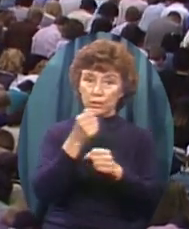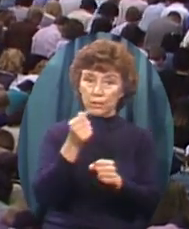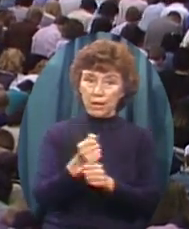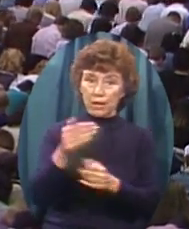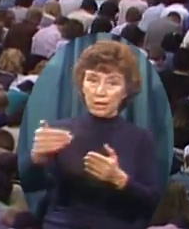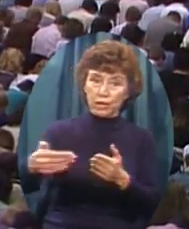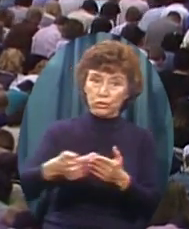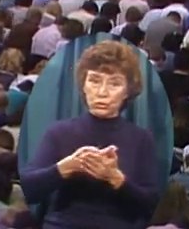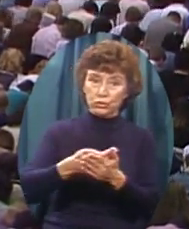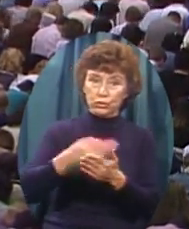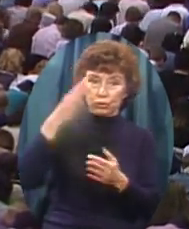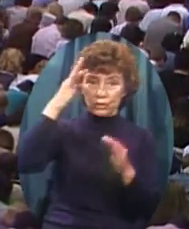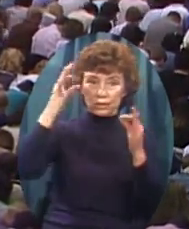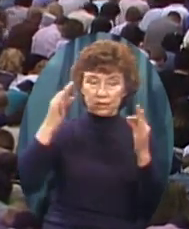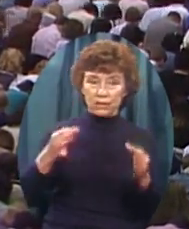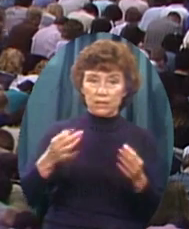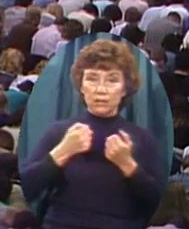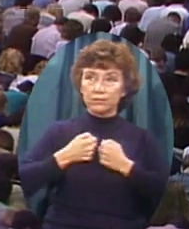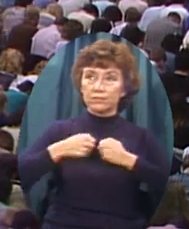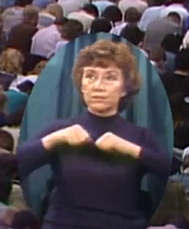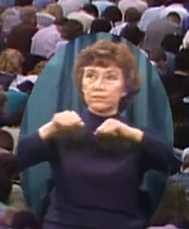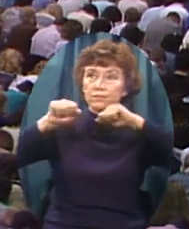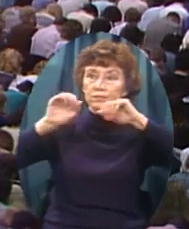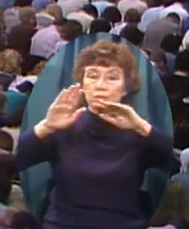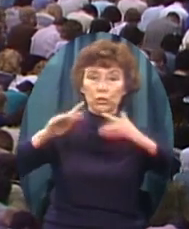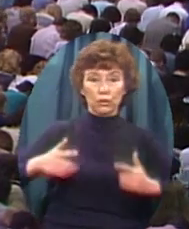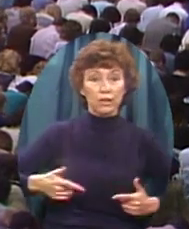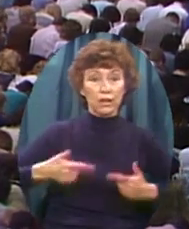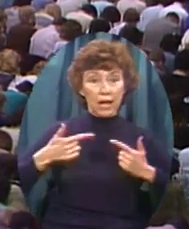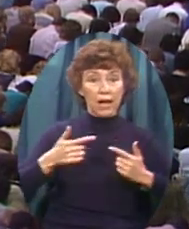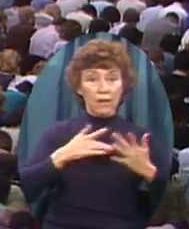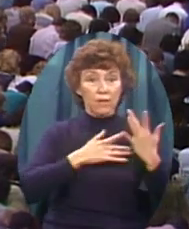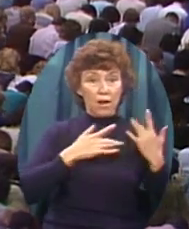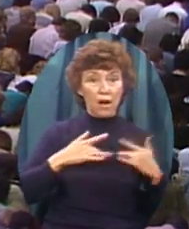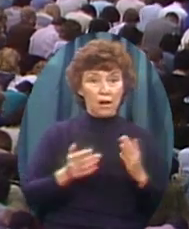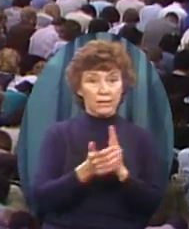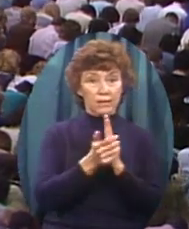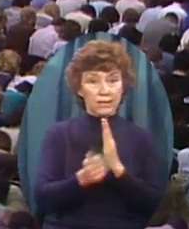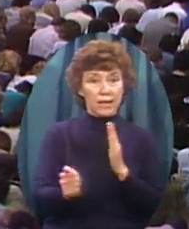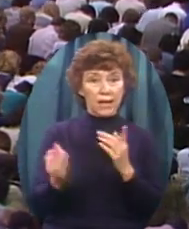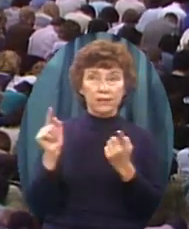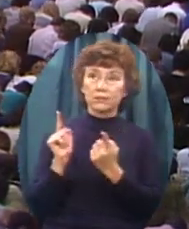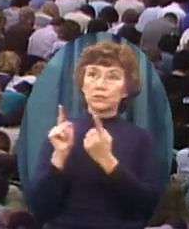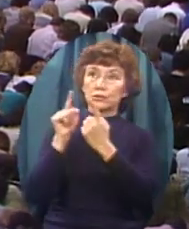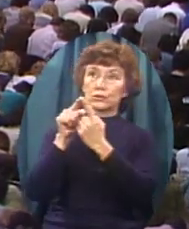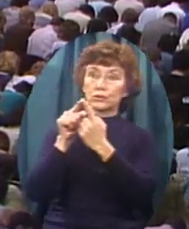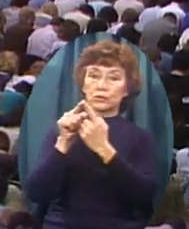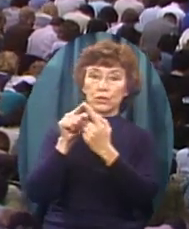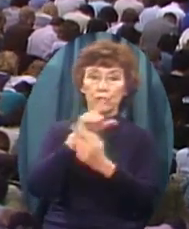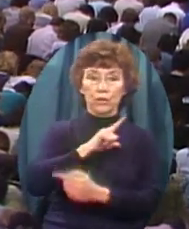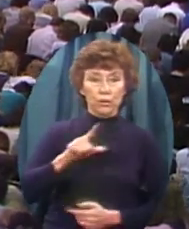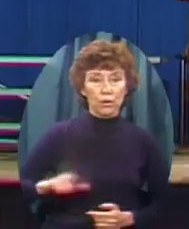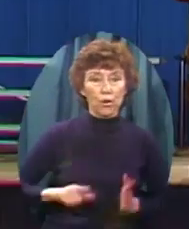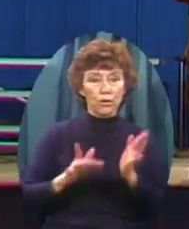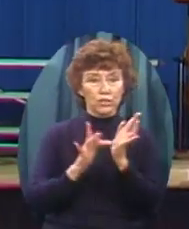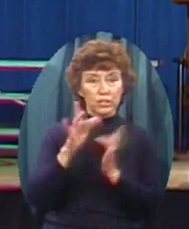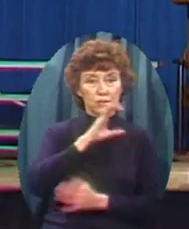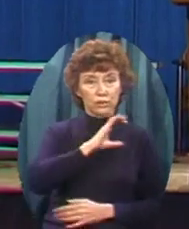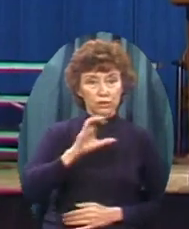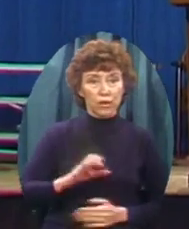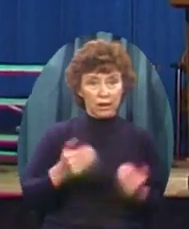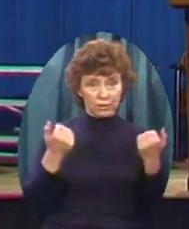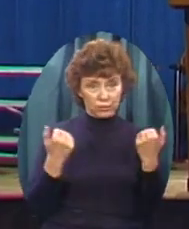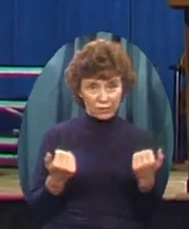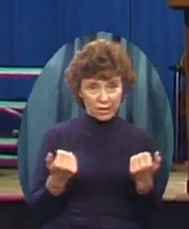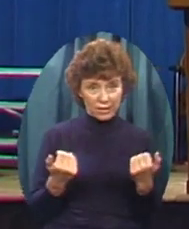dedication Of your heart Your life Your talent To the Lord Jesus Christ Right now